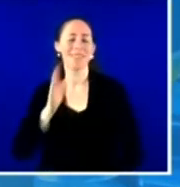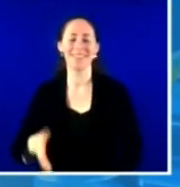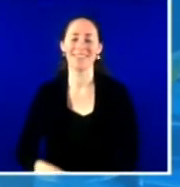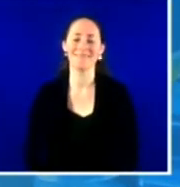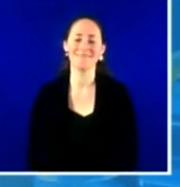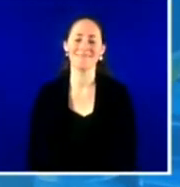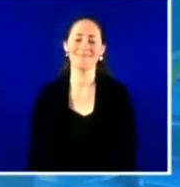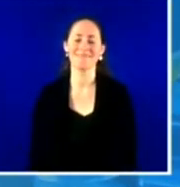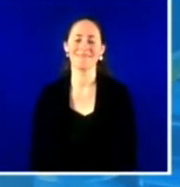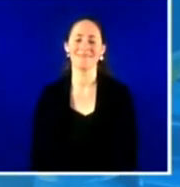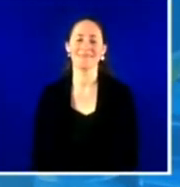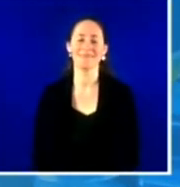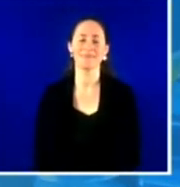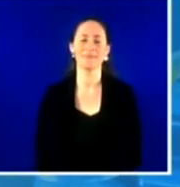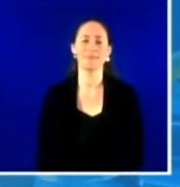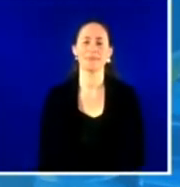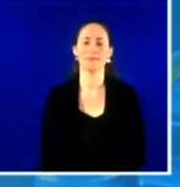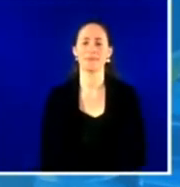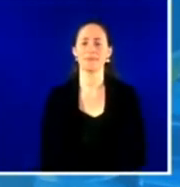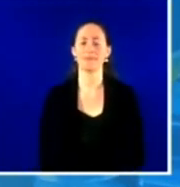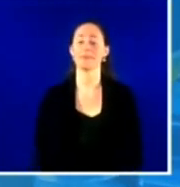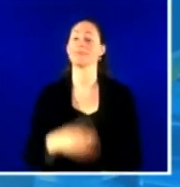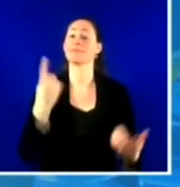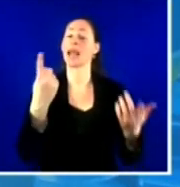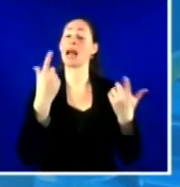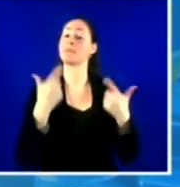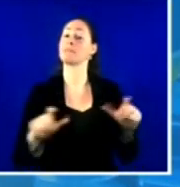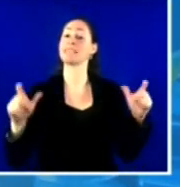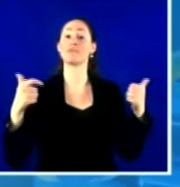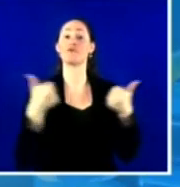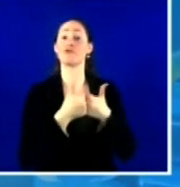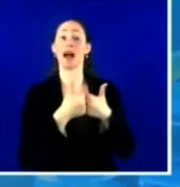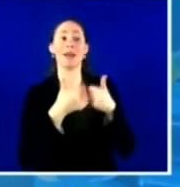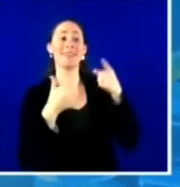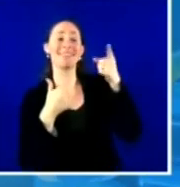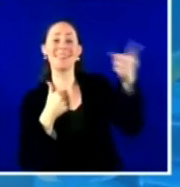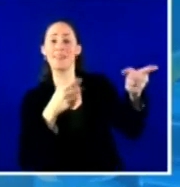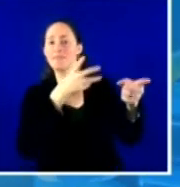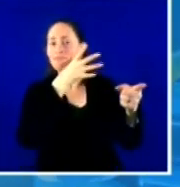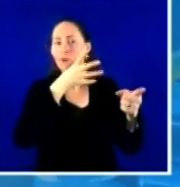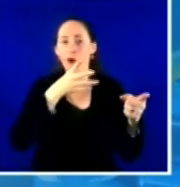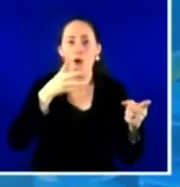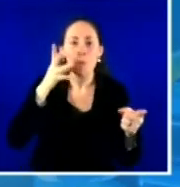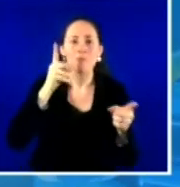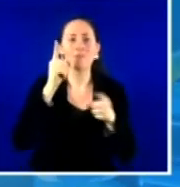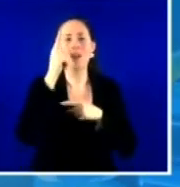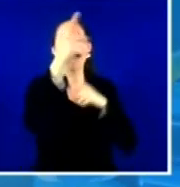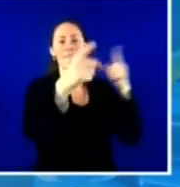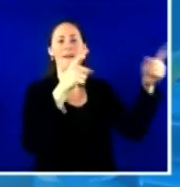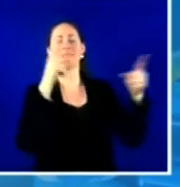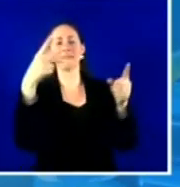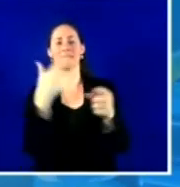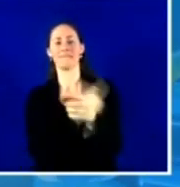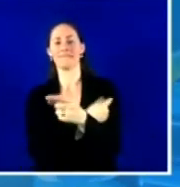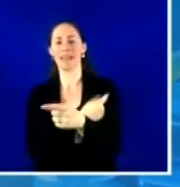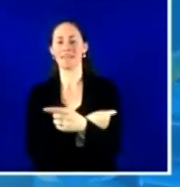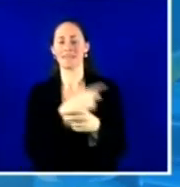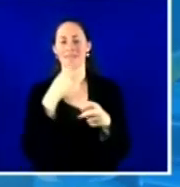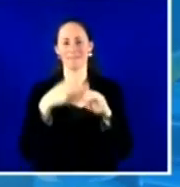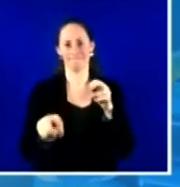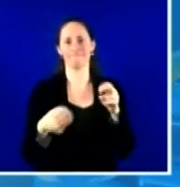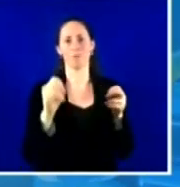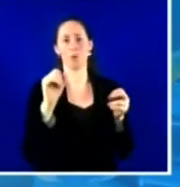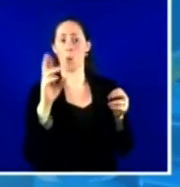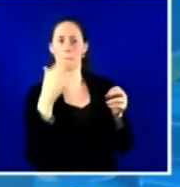biggest challenges is our rural veterans, creating opportunities for them to get vaccinated locally, and most importantly, creating safe spaces